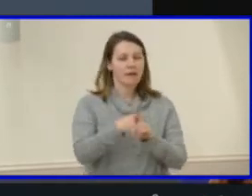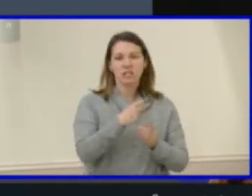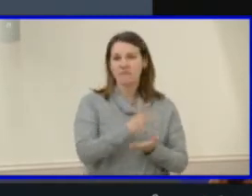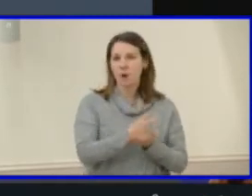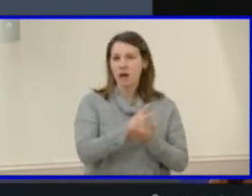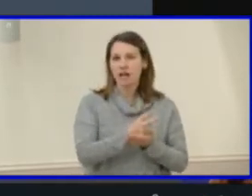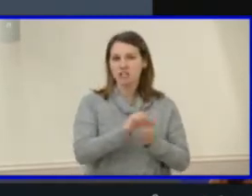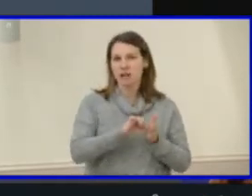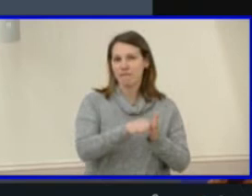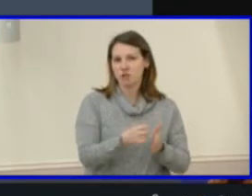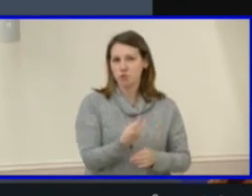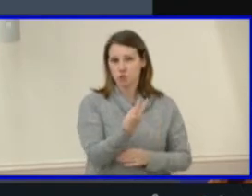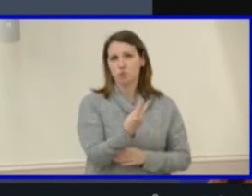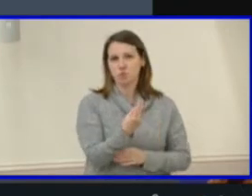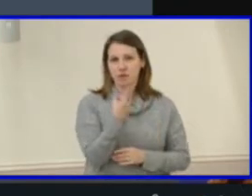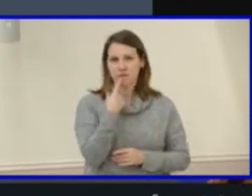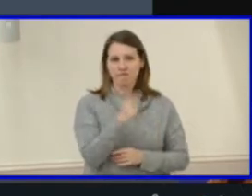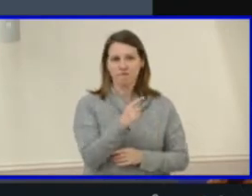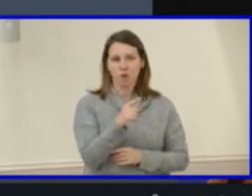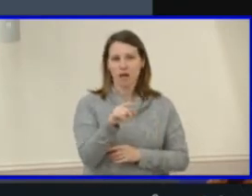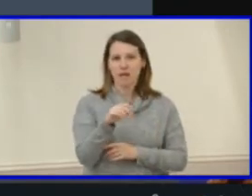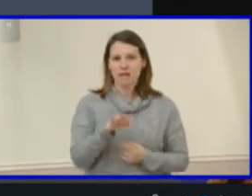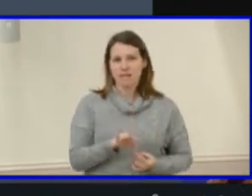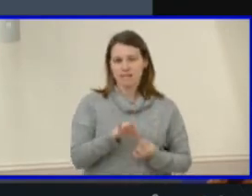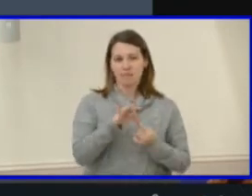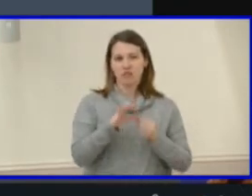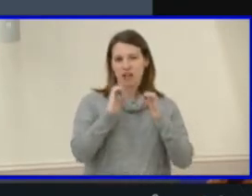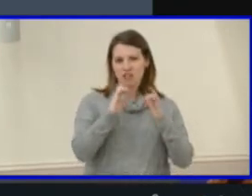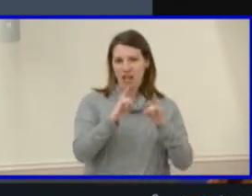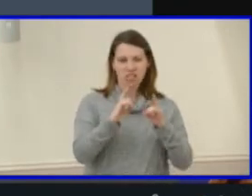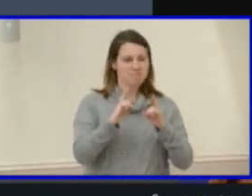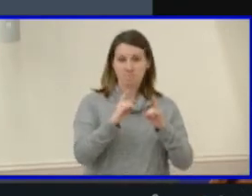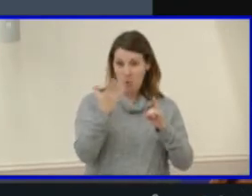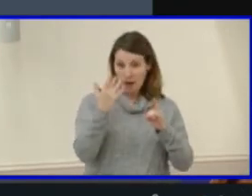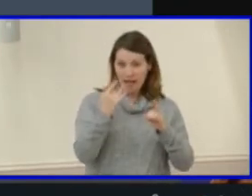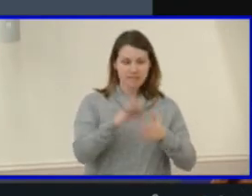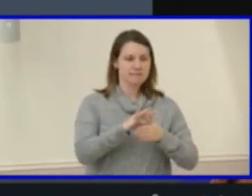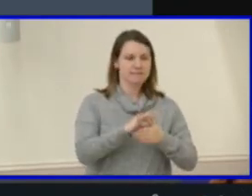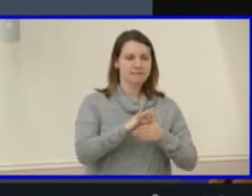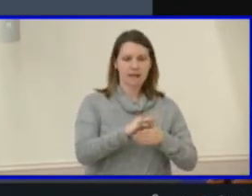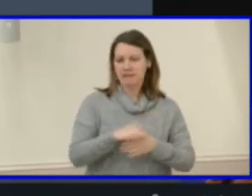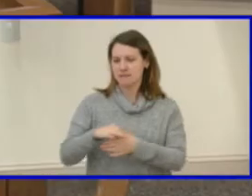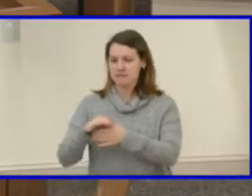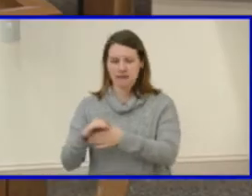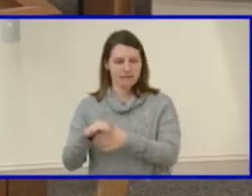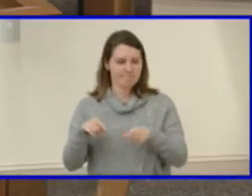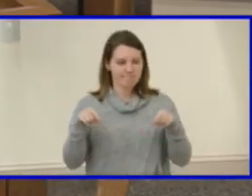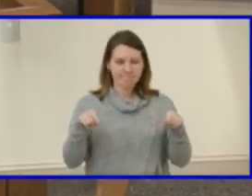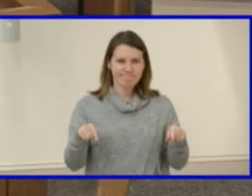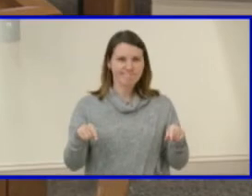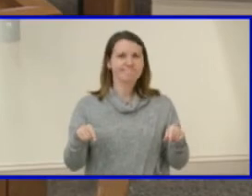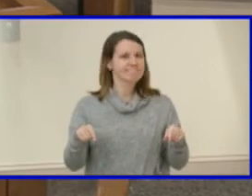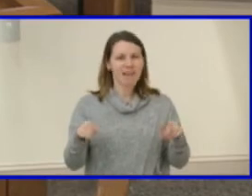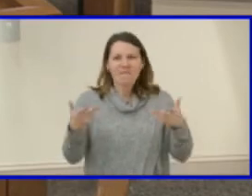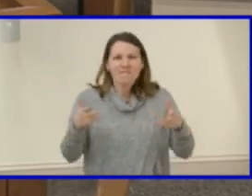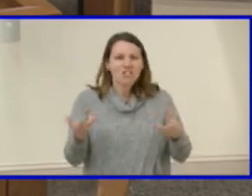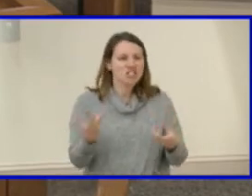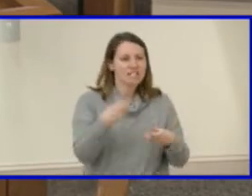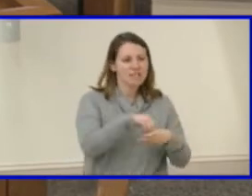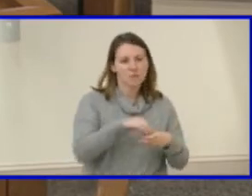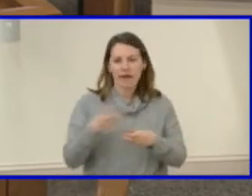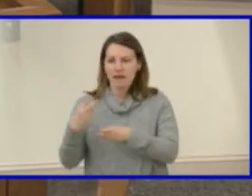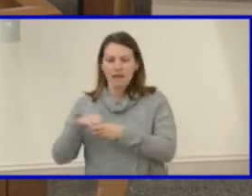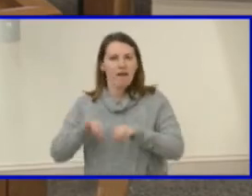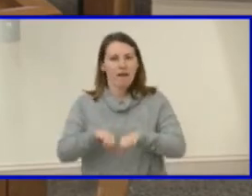2 in the area of exceptional education as a result of content from both of these courses being integrated throughout other coursework